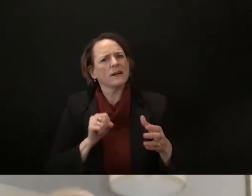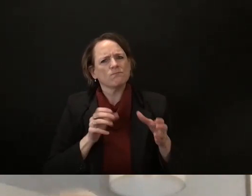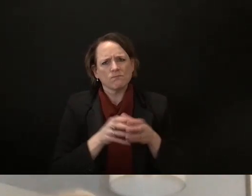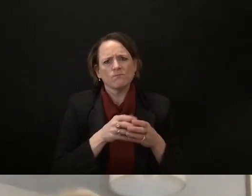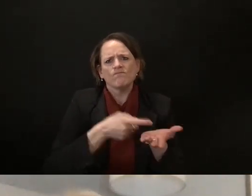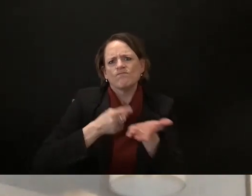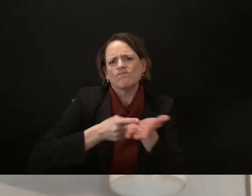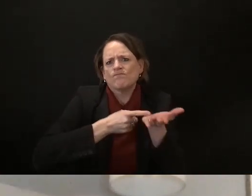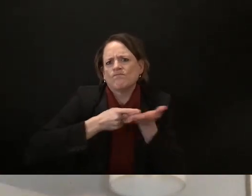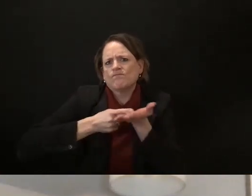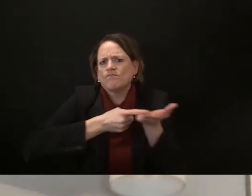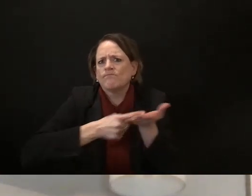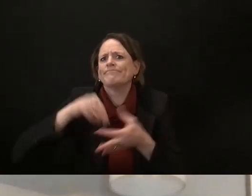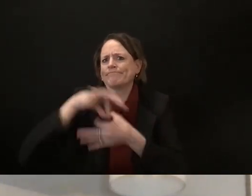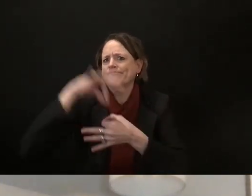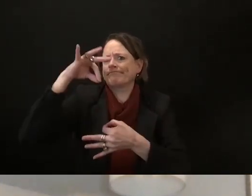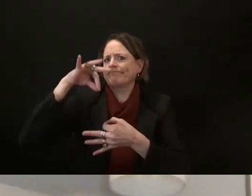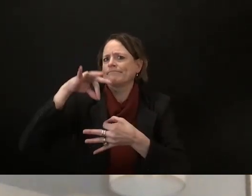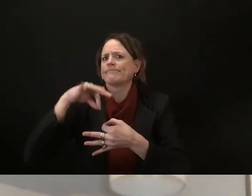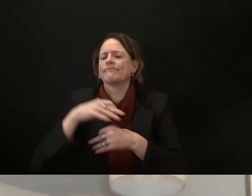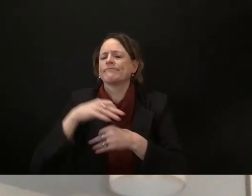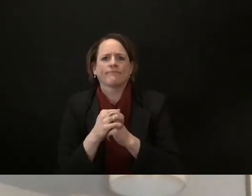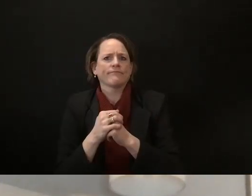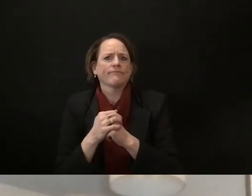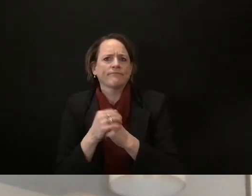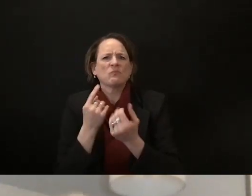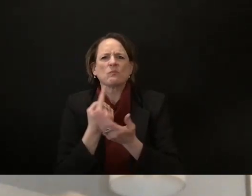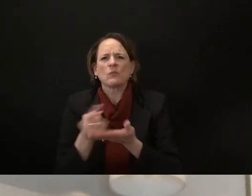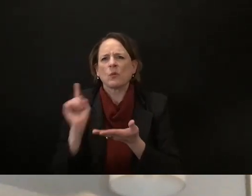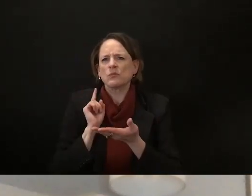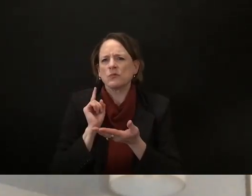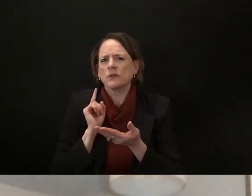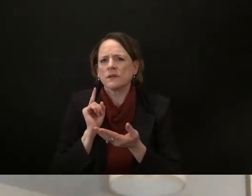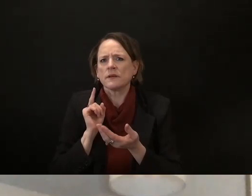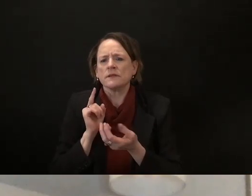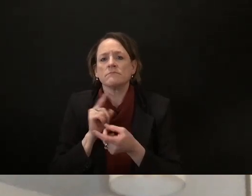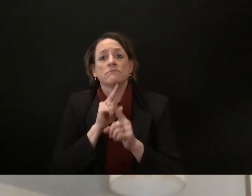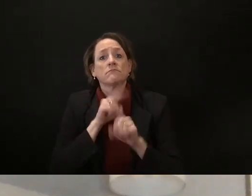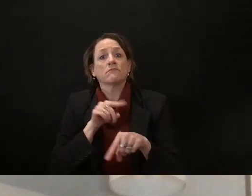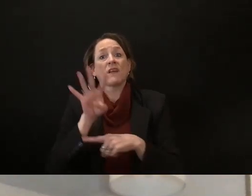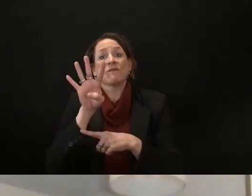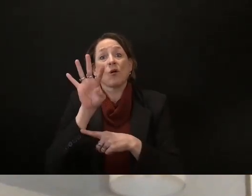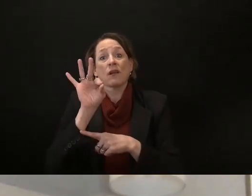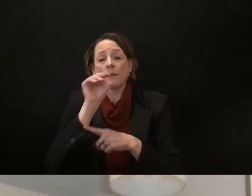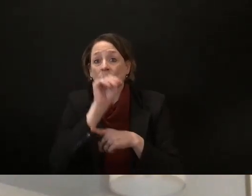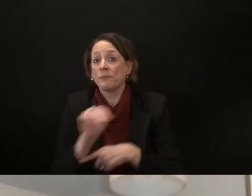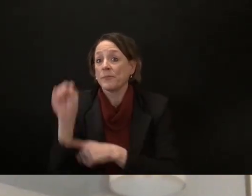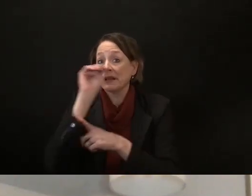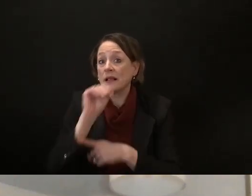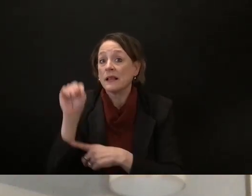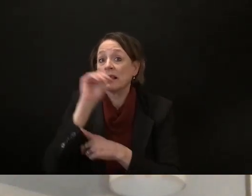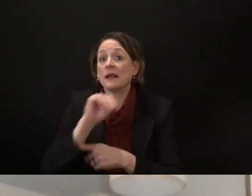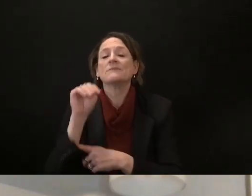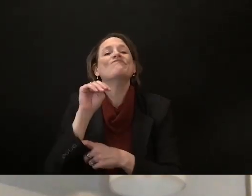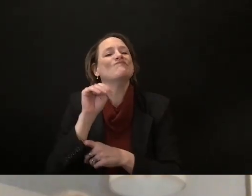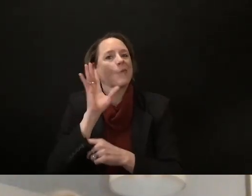49 million dollars would be lost in the state of wisconsin for those receiving food share in supplemental service from the the